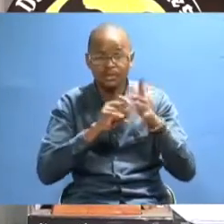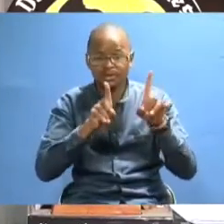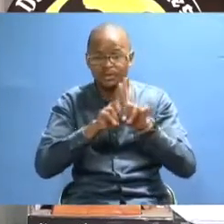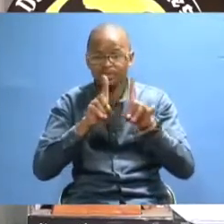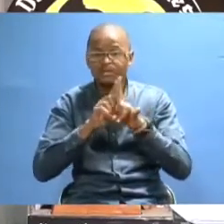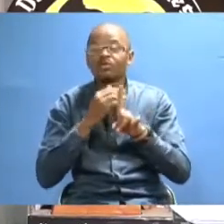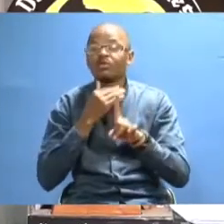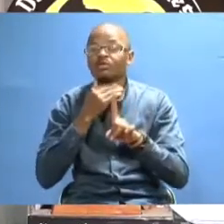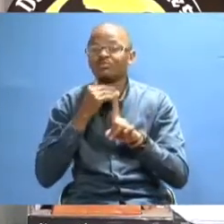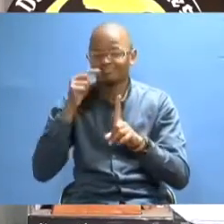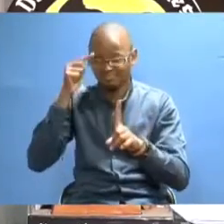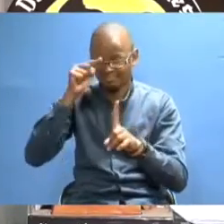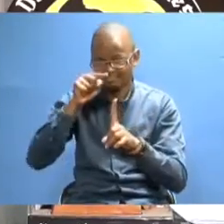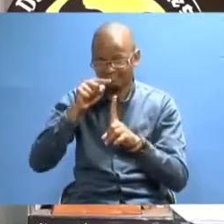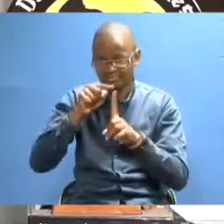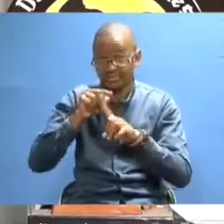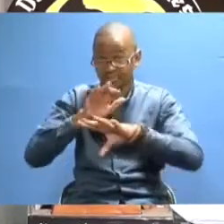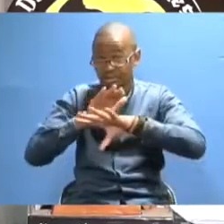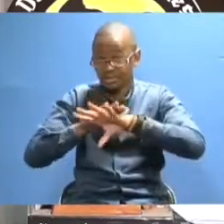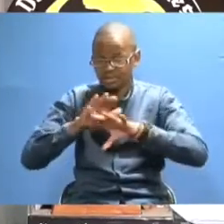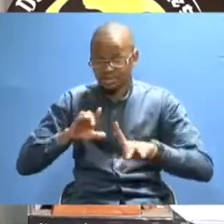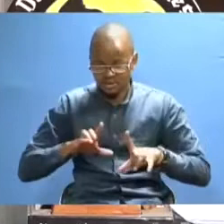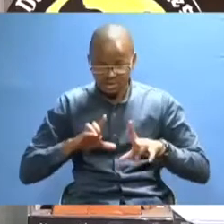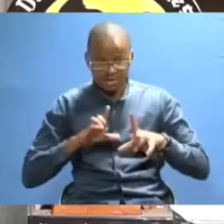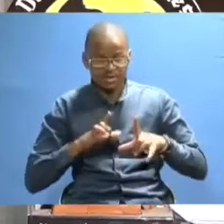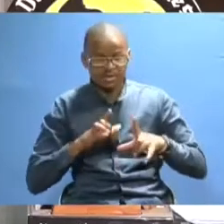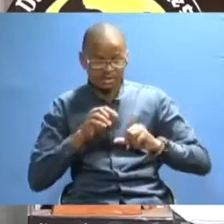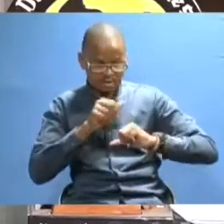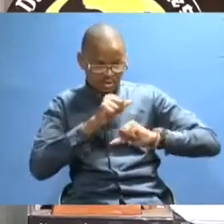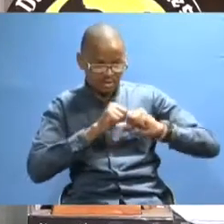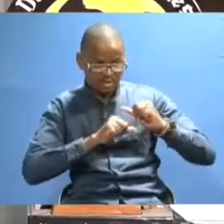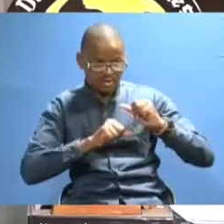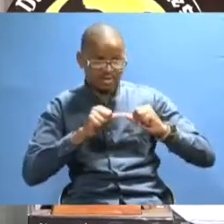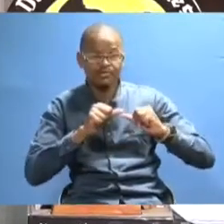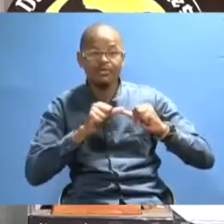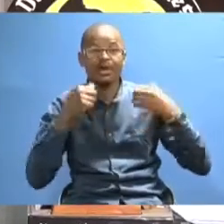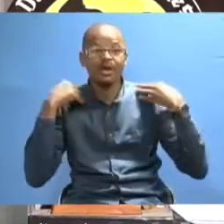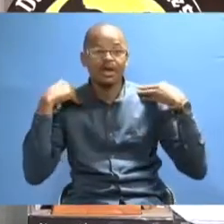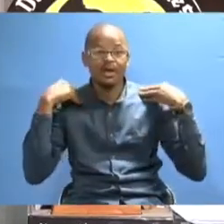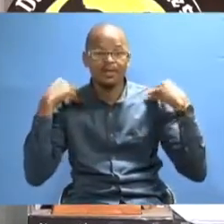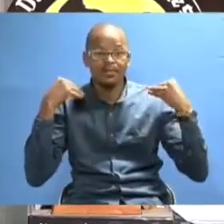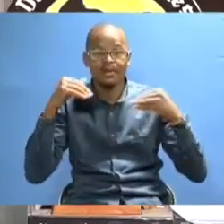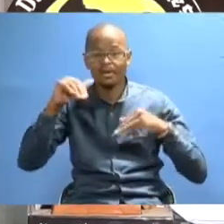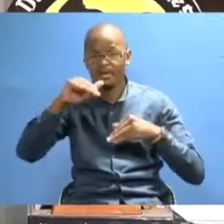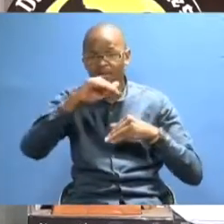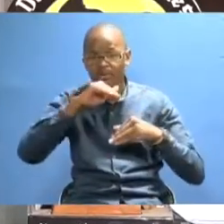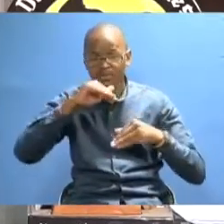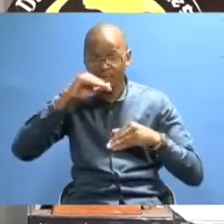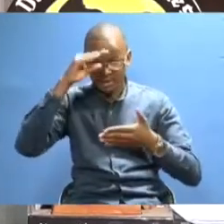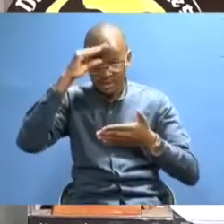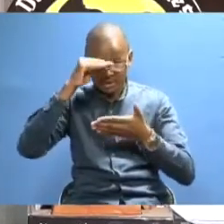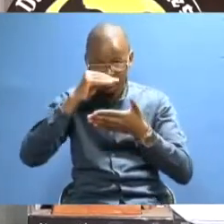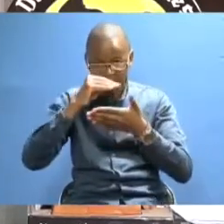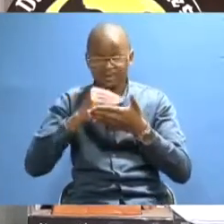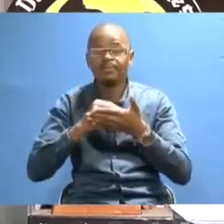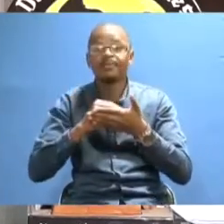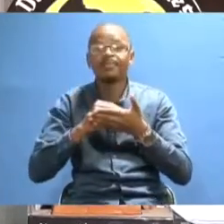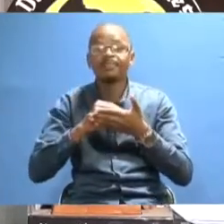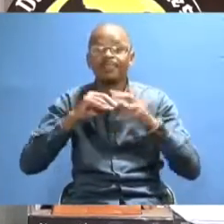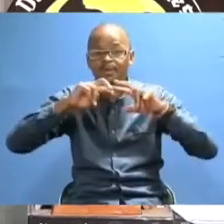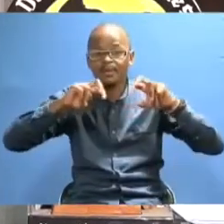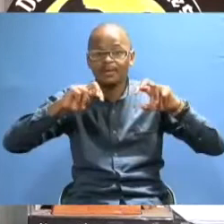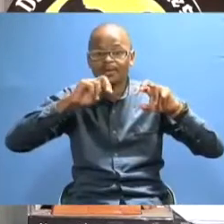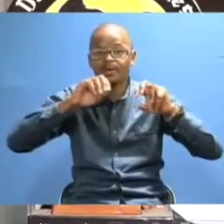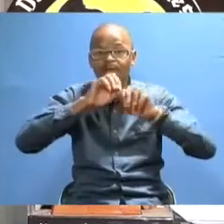It is also geared towards enhancing levels of active participation in environmental studies and sustainability